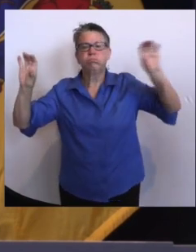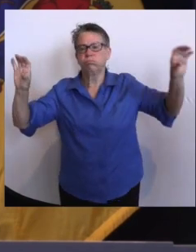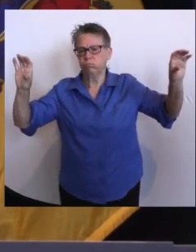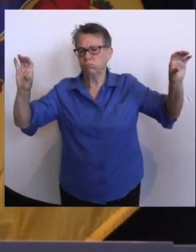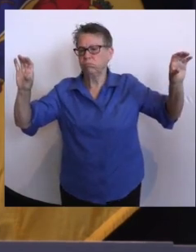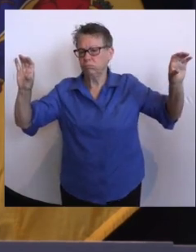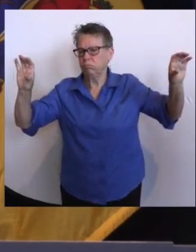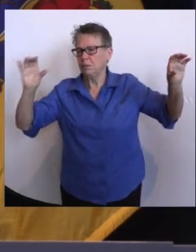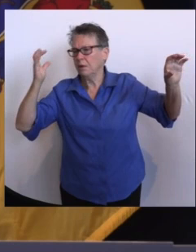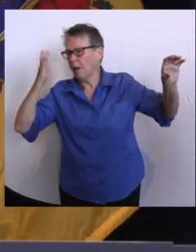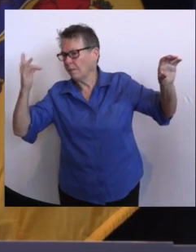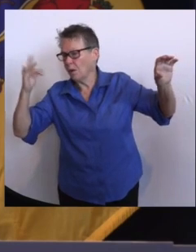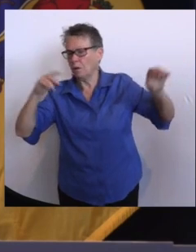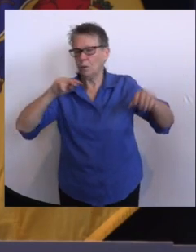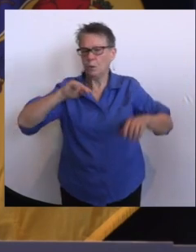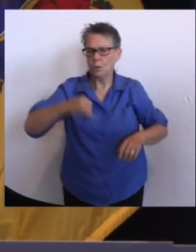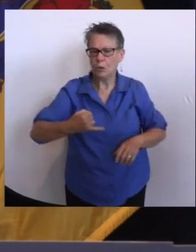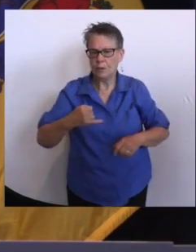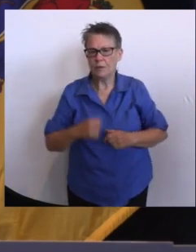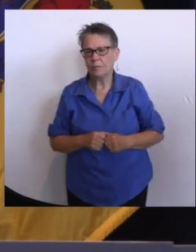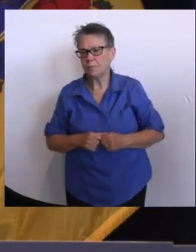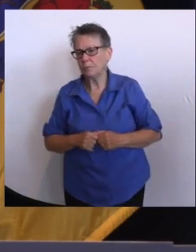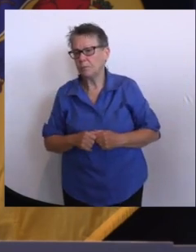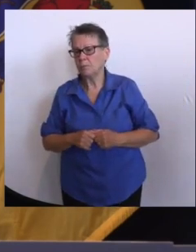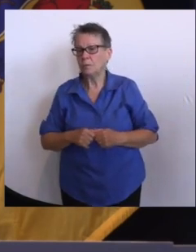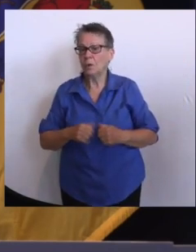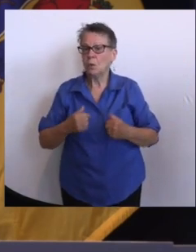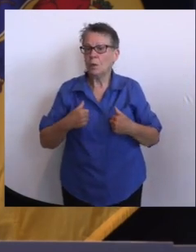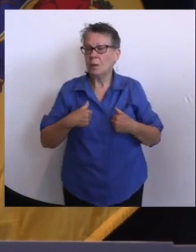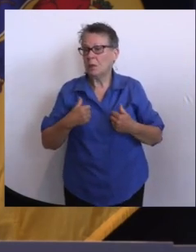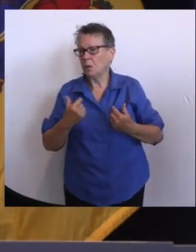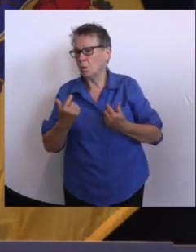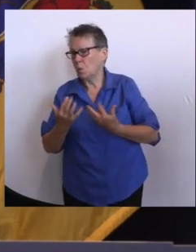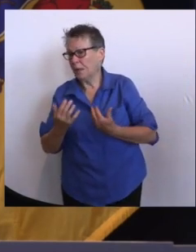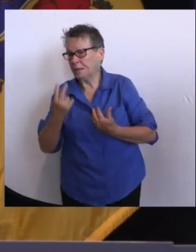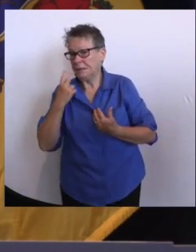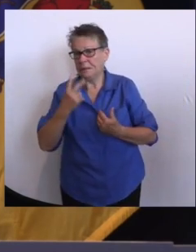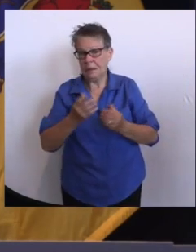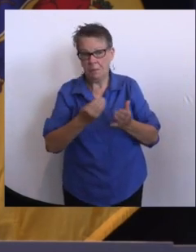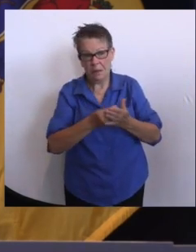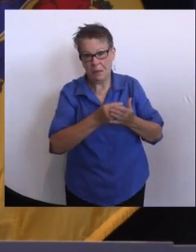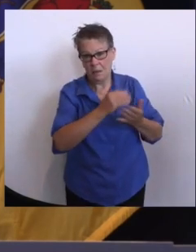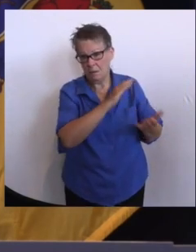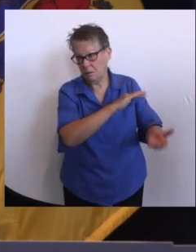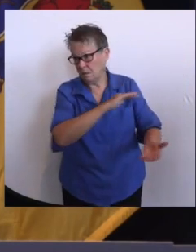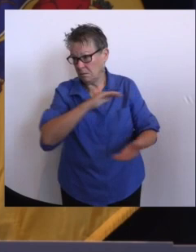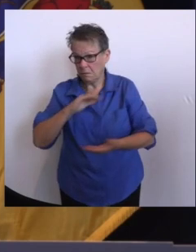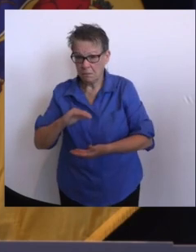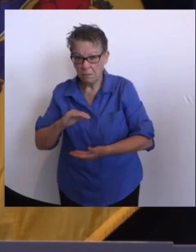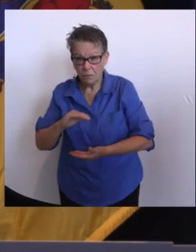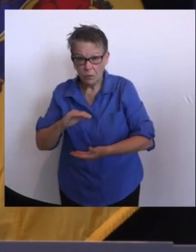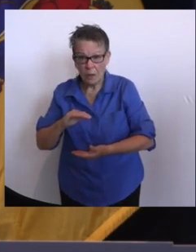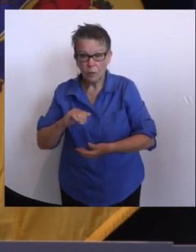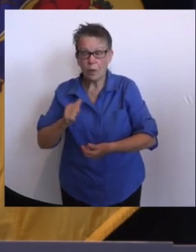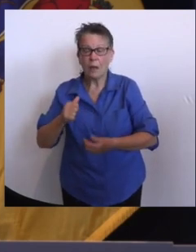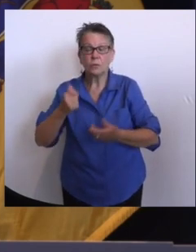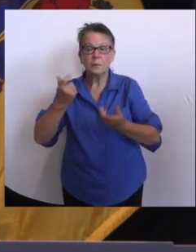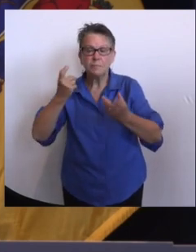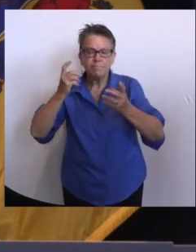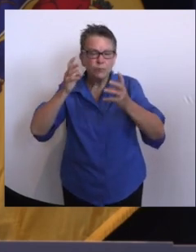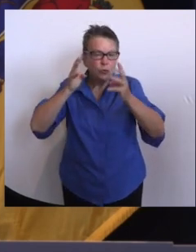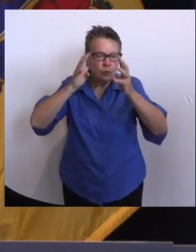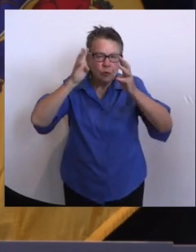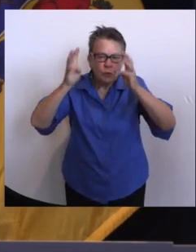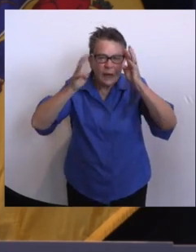later on today. So we continue to want to find creative and robust ways to get money